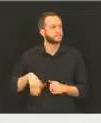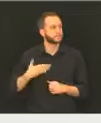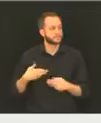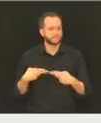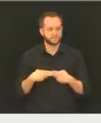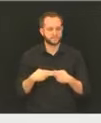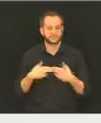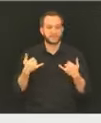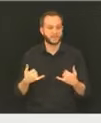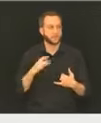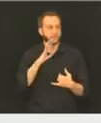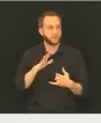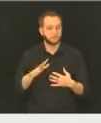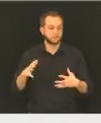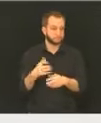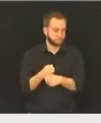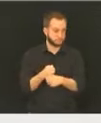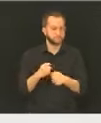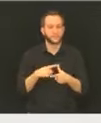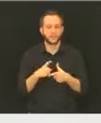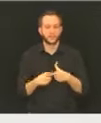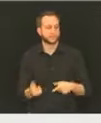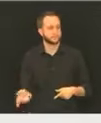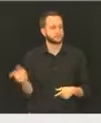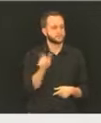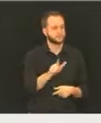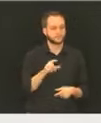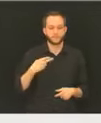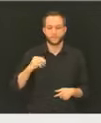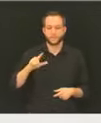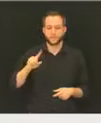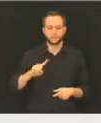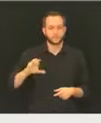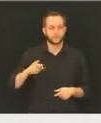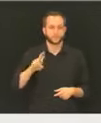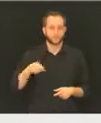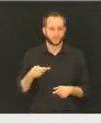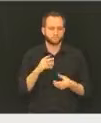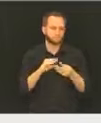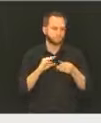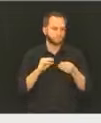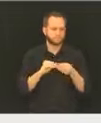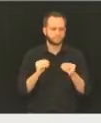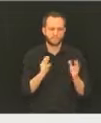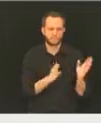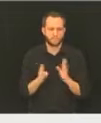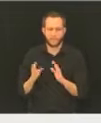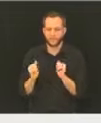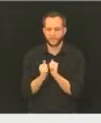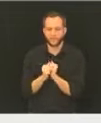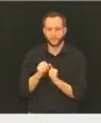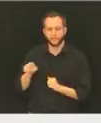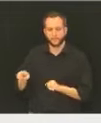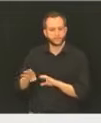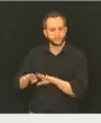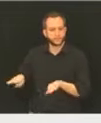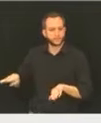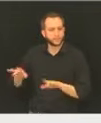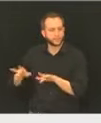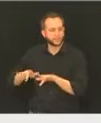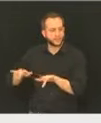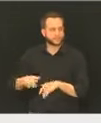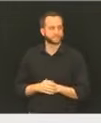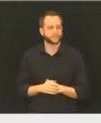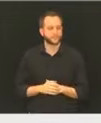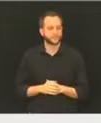All I'll summarize, and then Ms. Oshu would talk a little bit about the plans with the Children in Mercy, is we are moving into